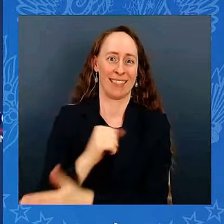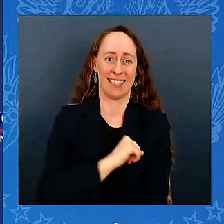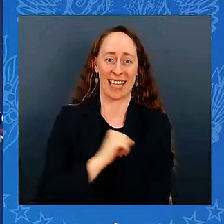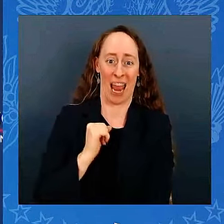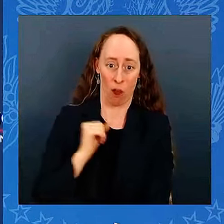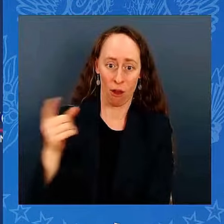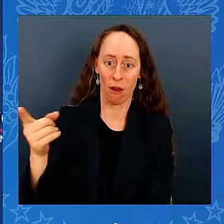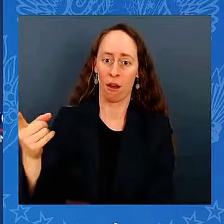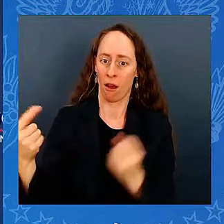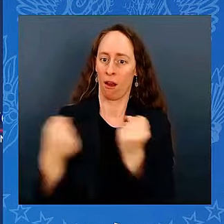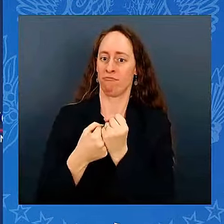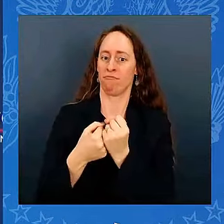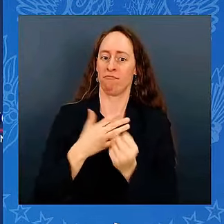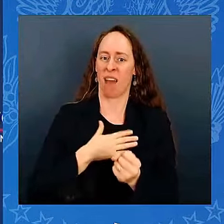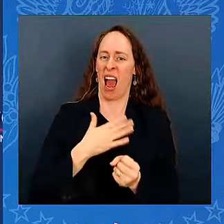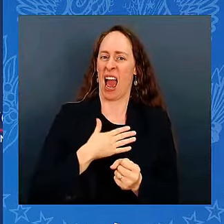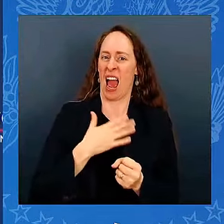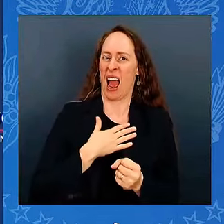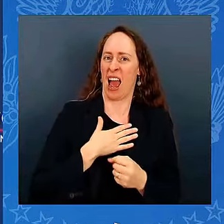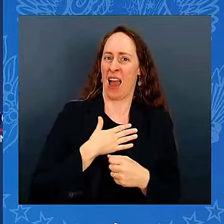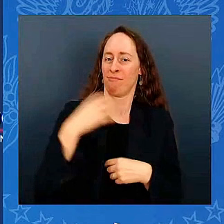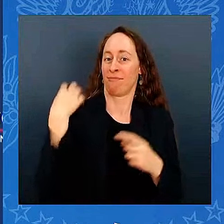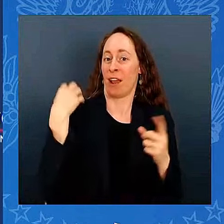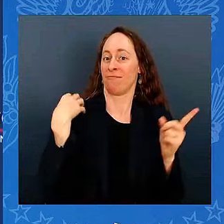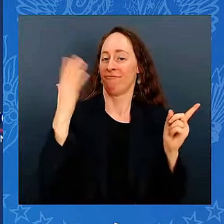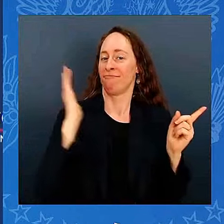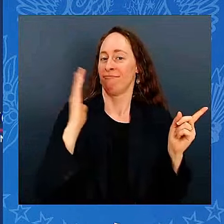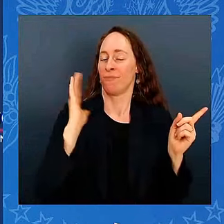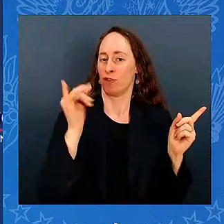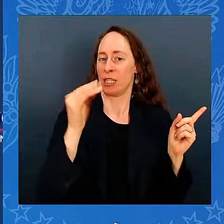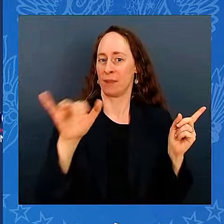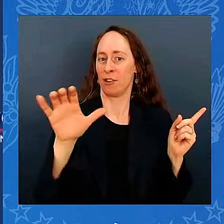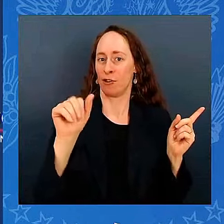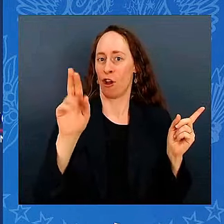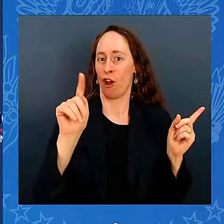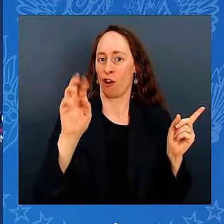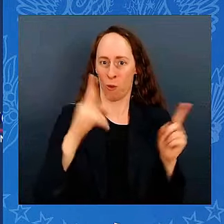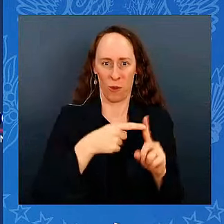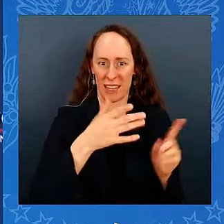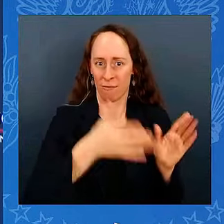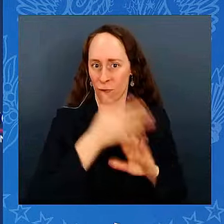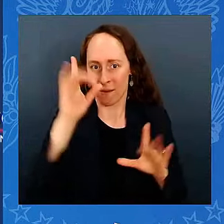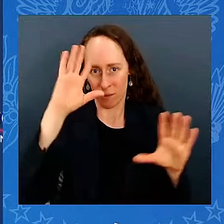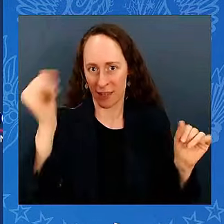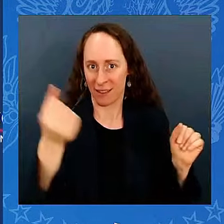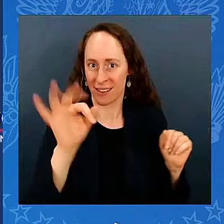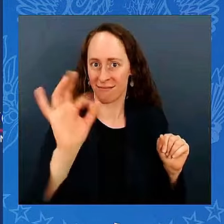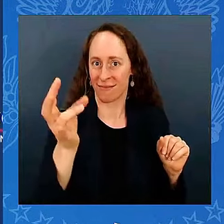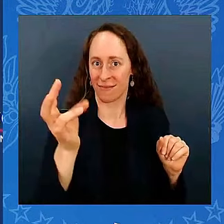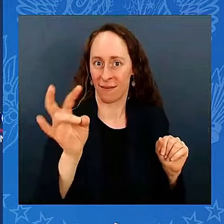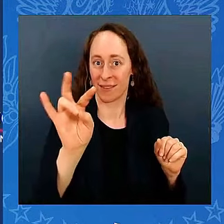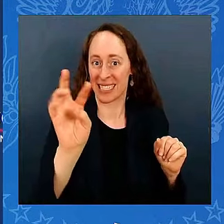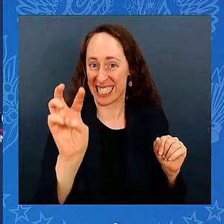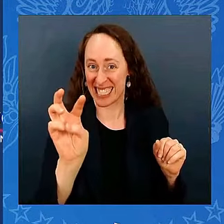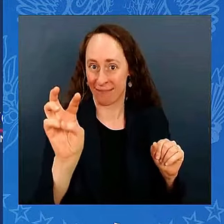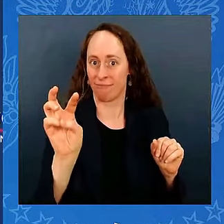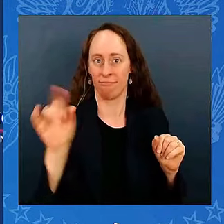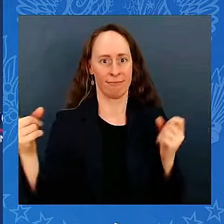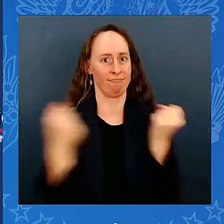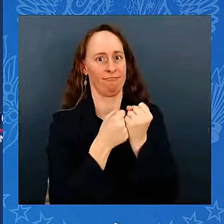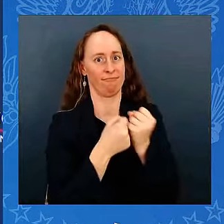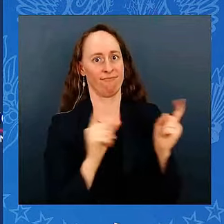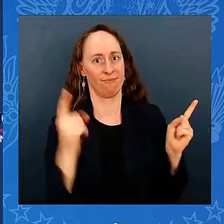for President of the United States. Carter was running for President in 1976, and his first Senate endorsement was from Joe Biden. And they've retained a close